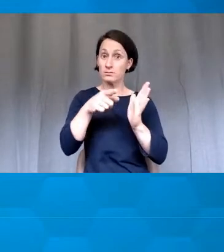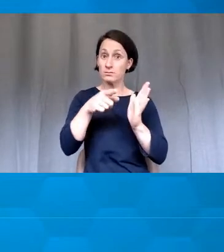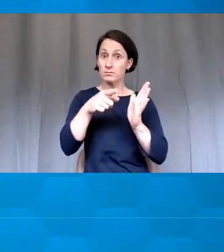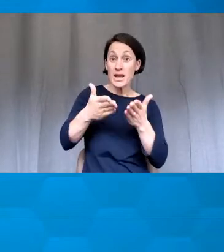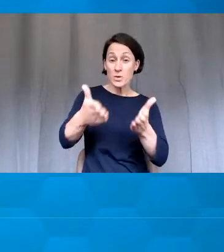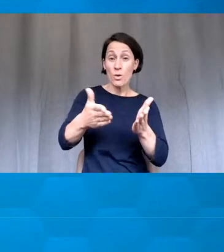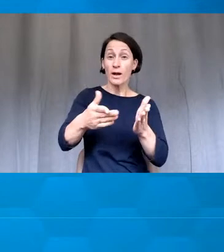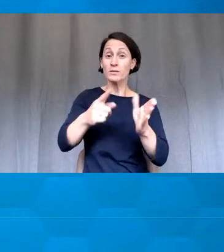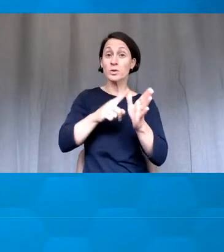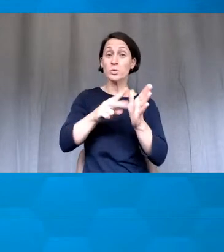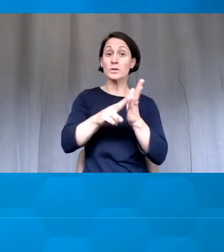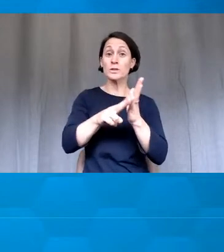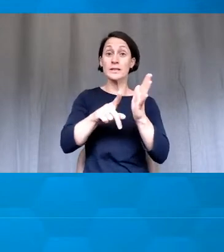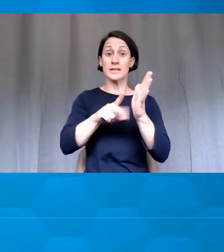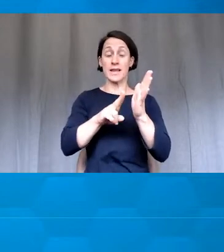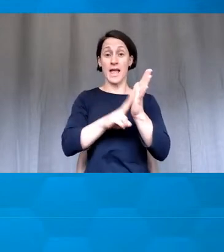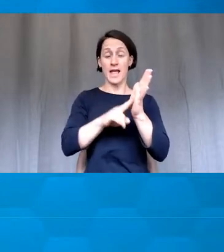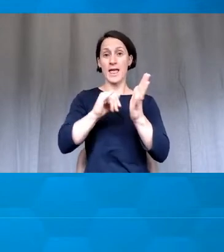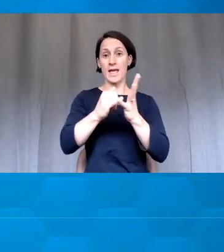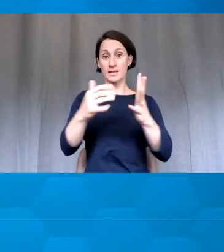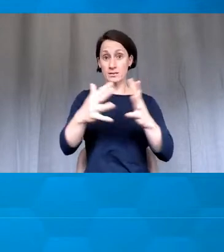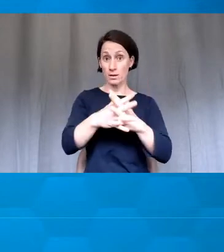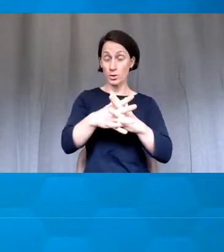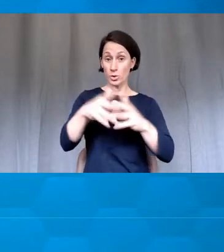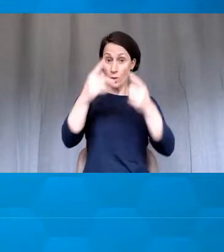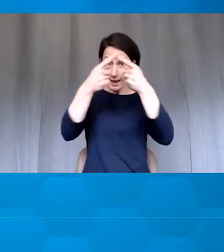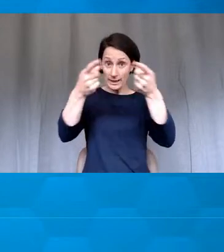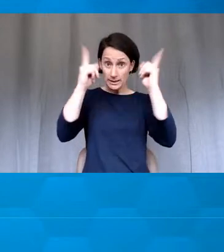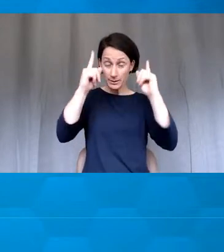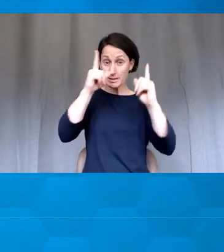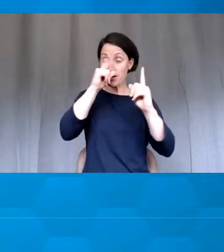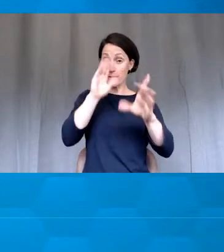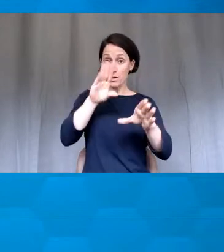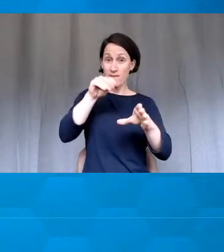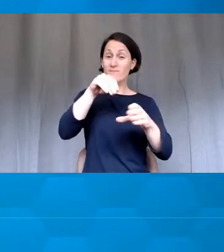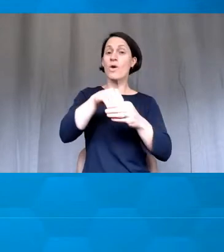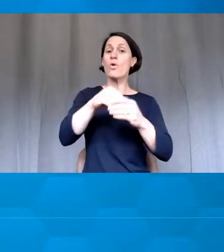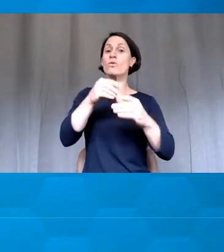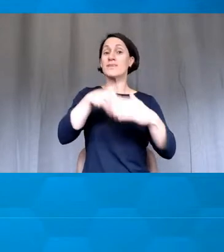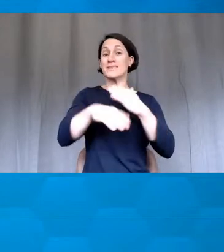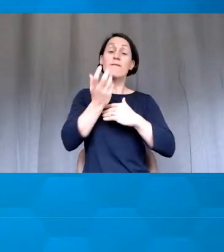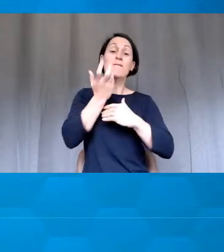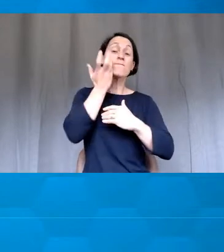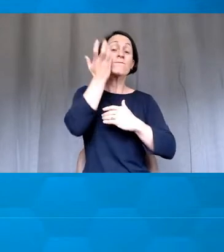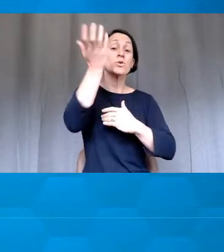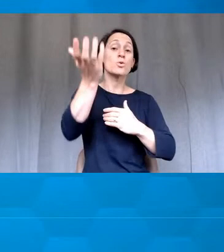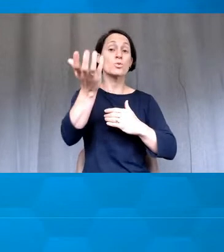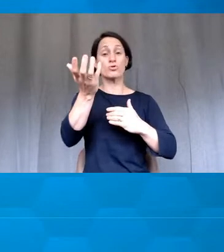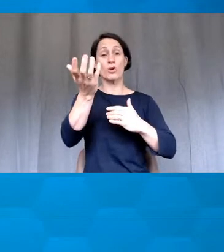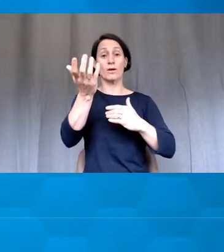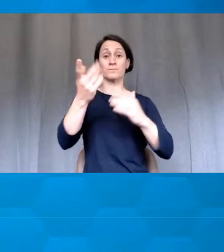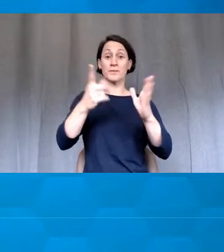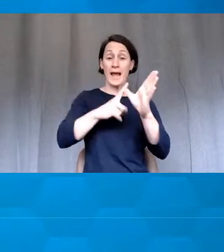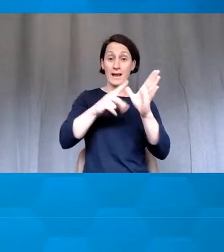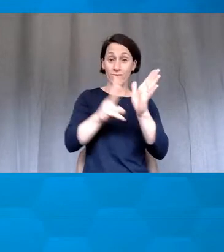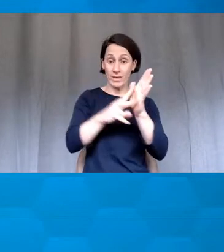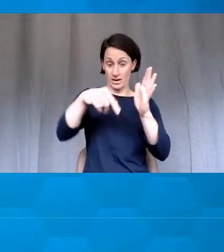more about the future plans of AV in the future at UNSW in more detail?